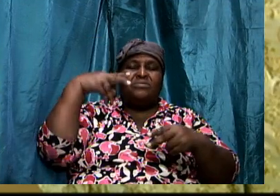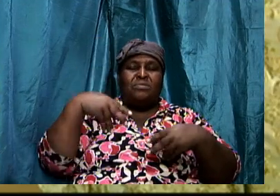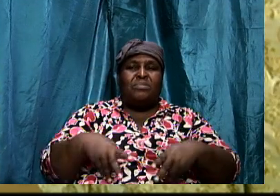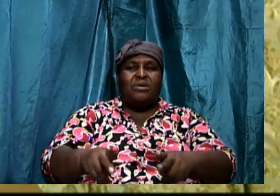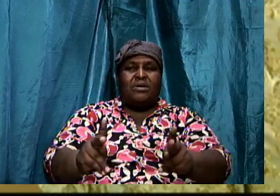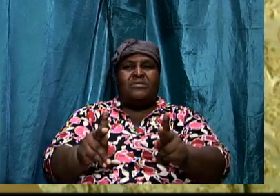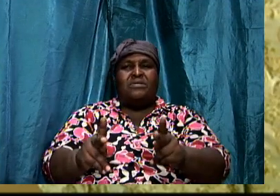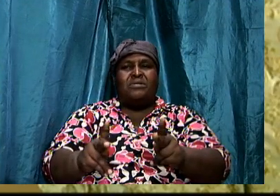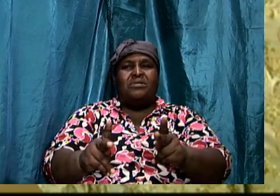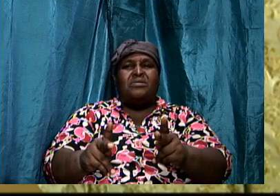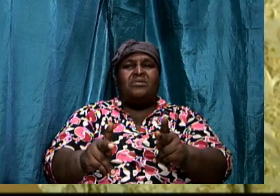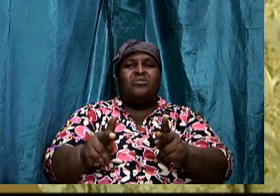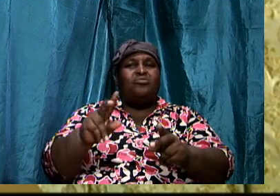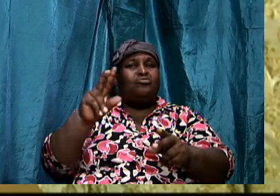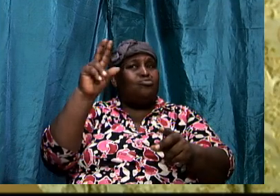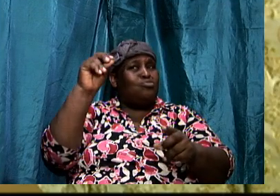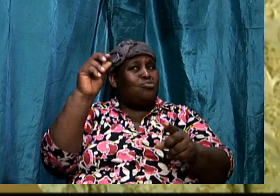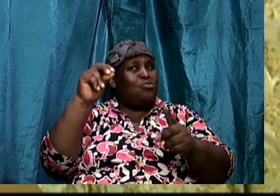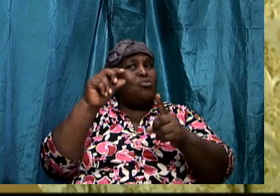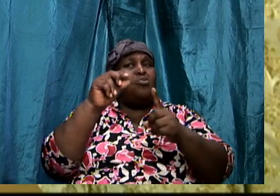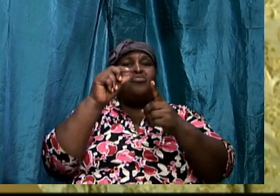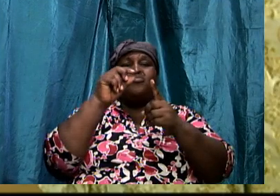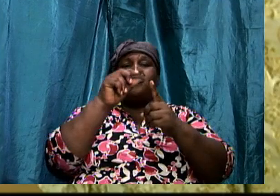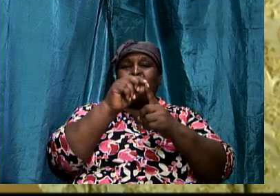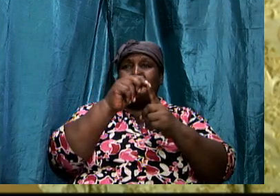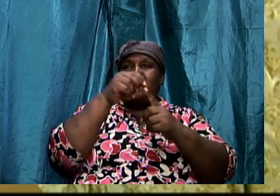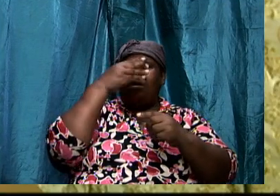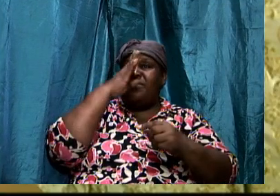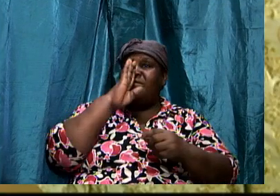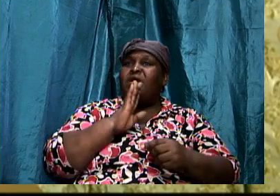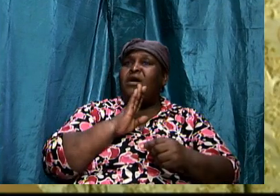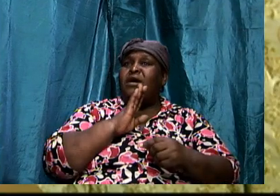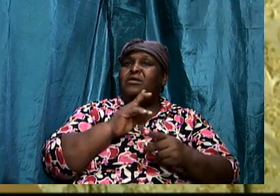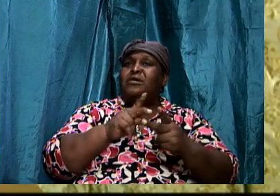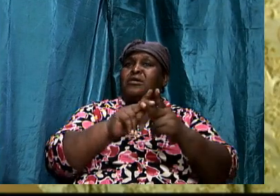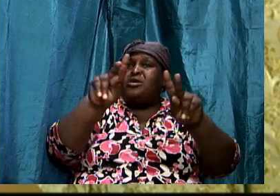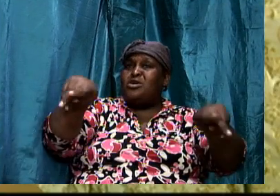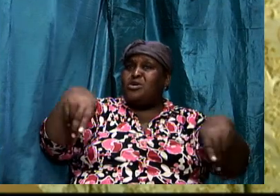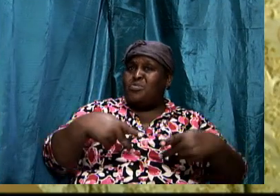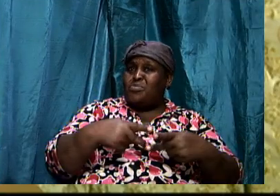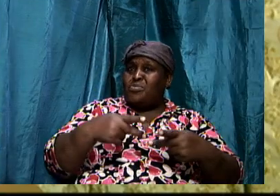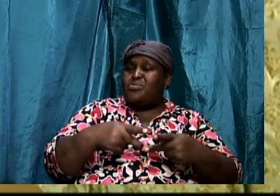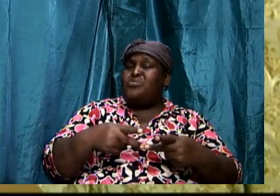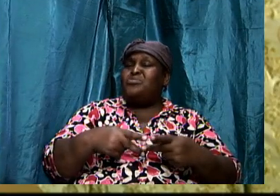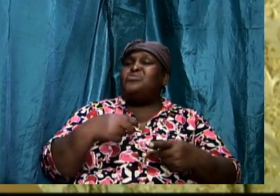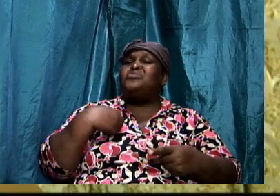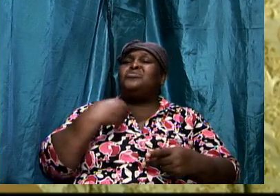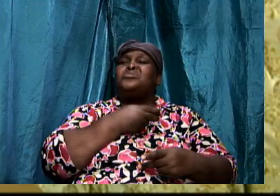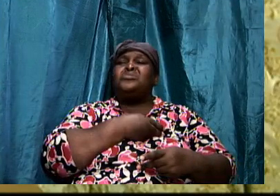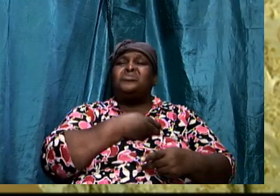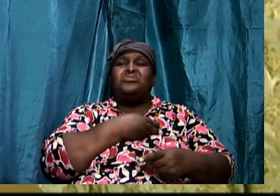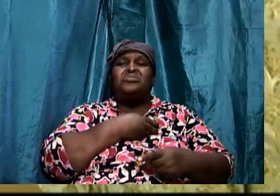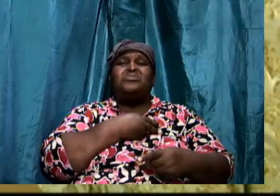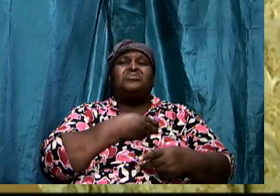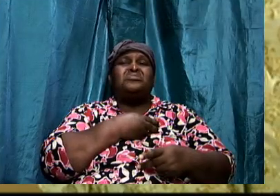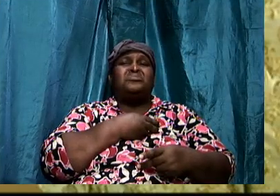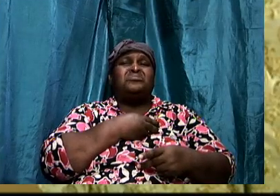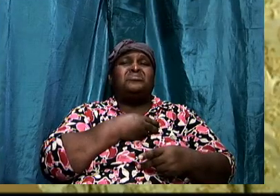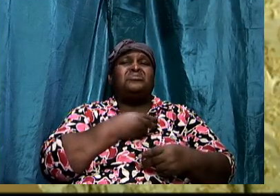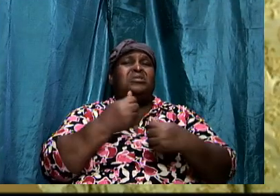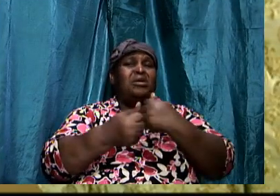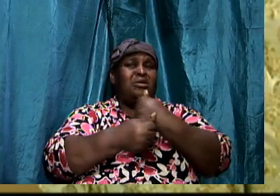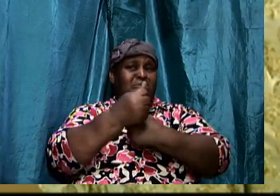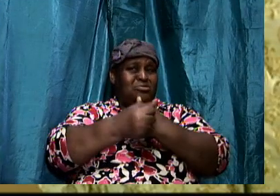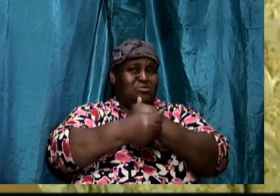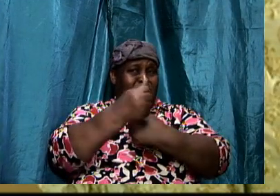certainly places us in a position of disadvantage. And there are many saints